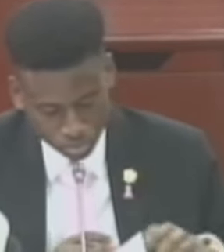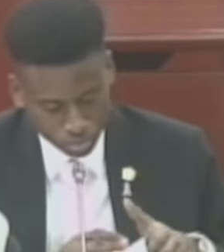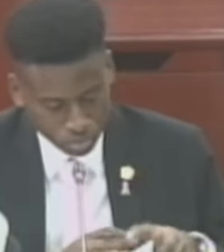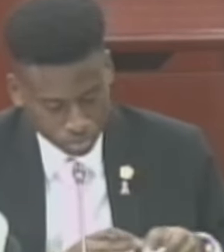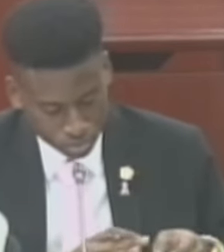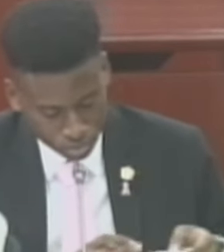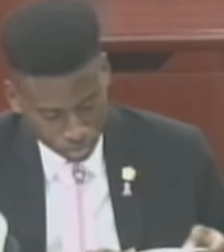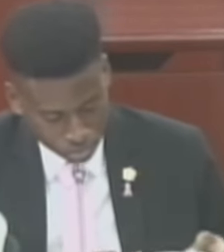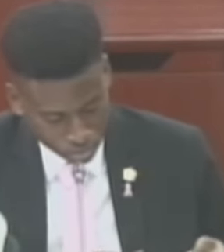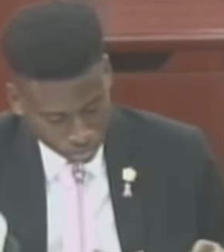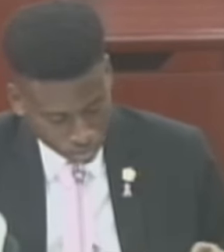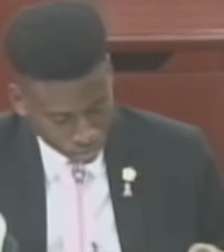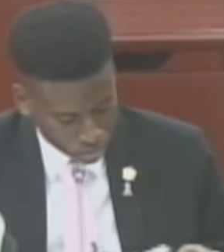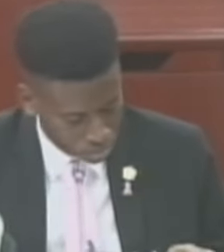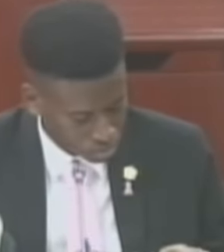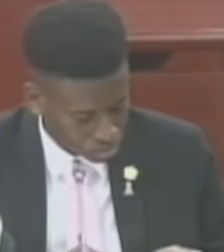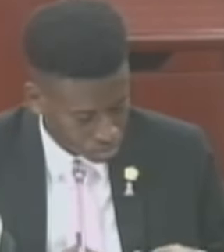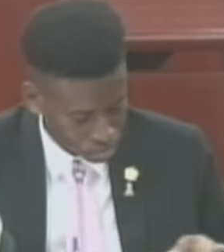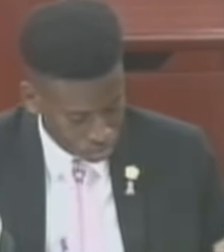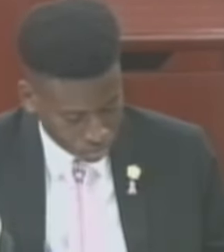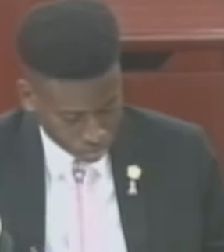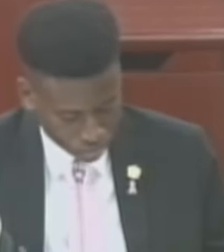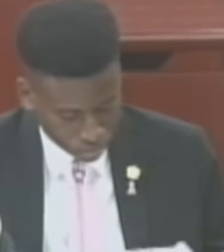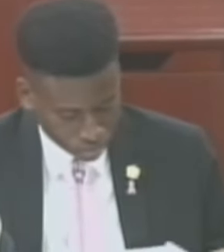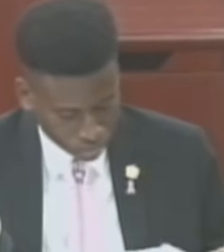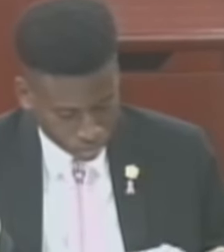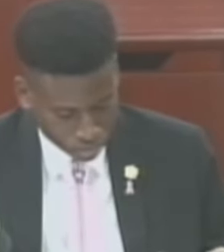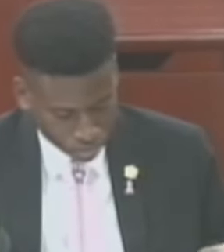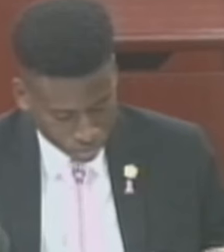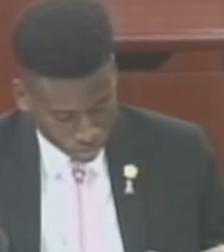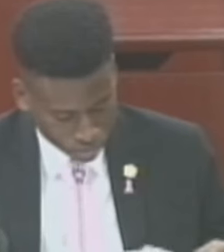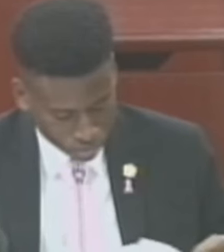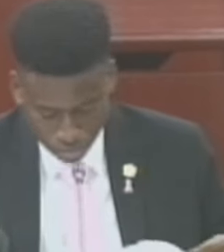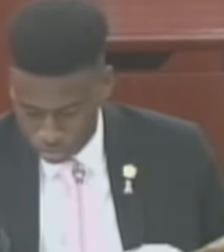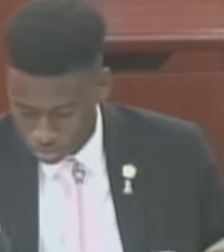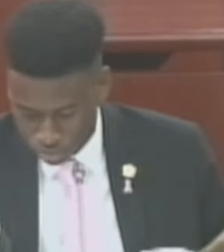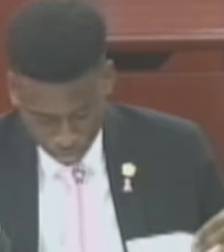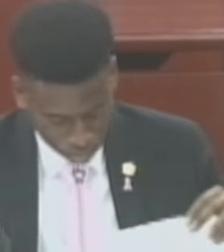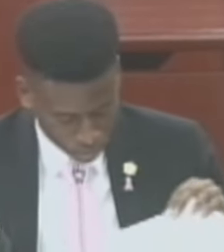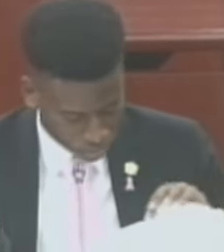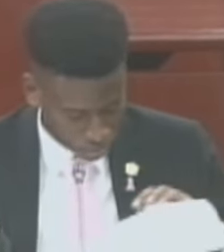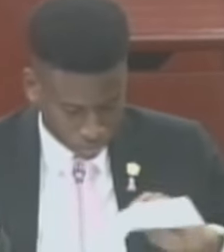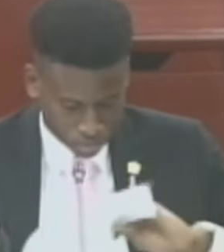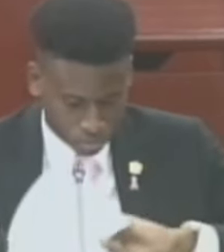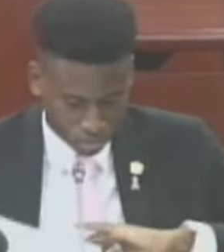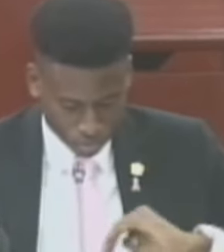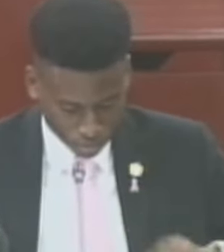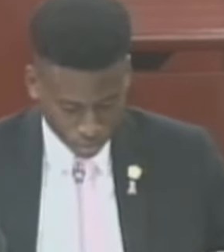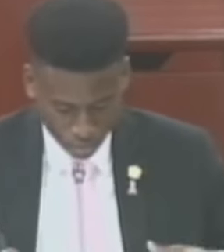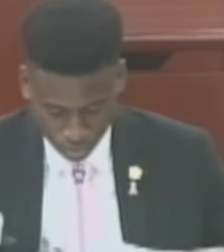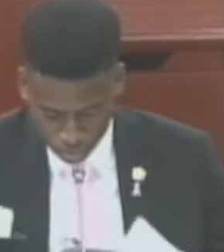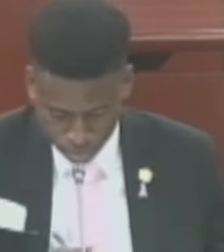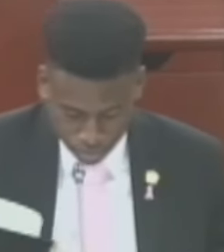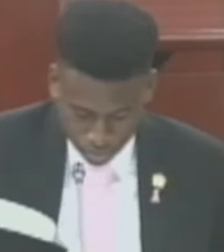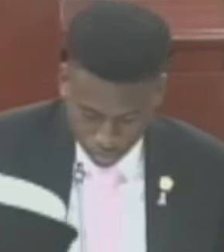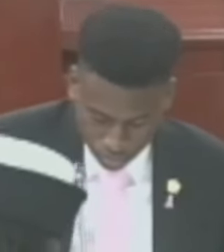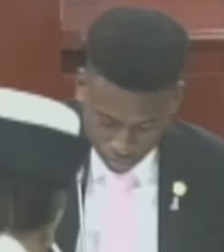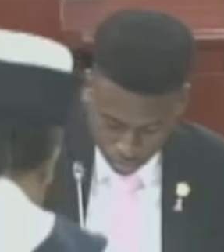bill. in favor? Aye. Those against? The ayes have it. House resumes.